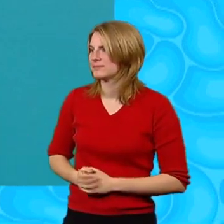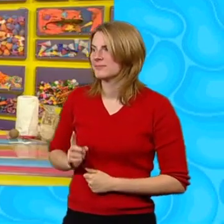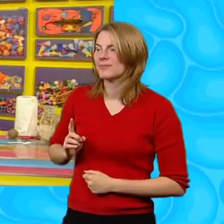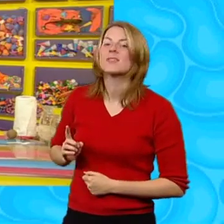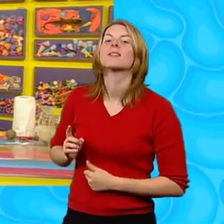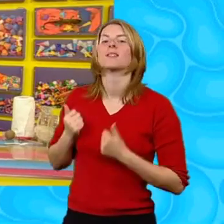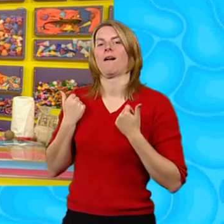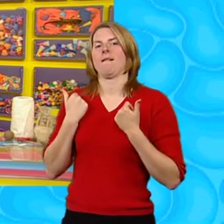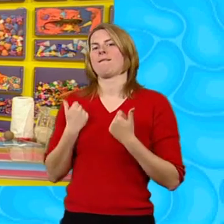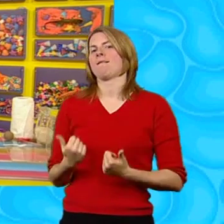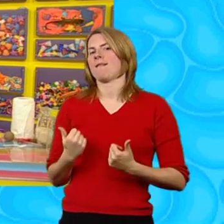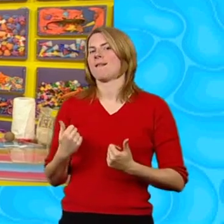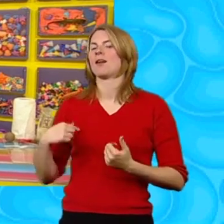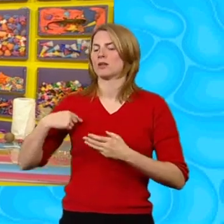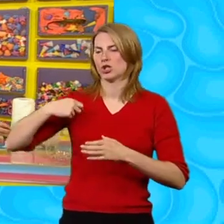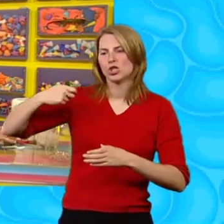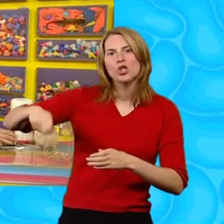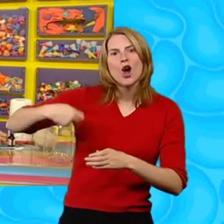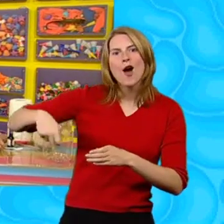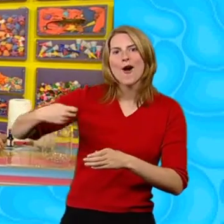There we go And then give it a stir